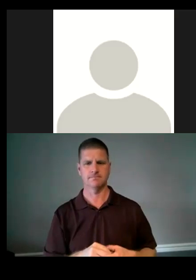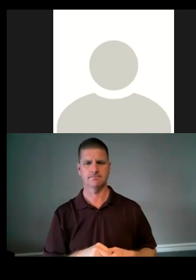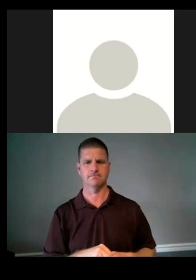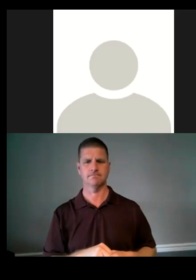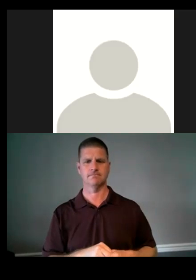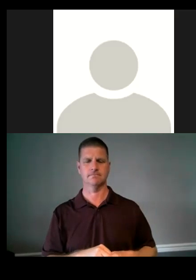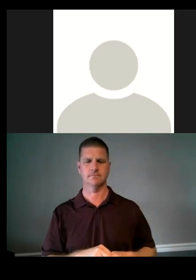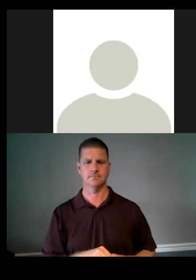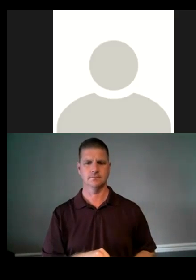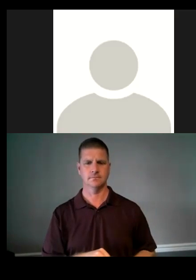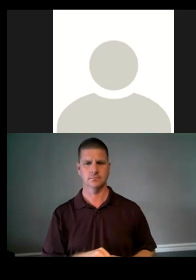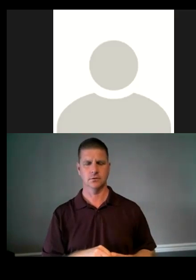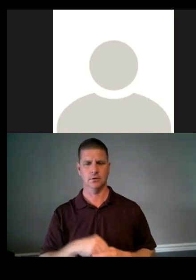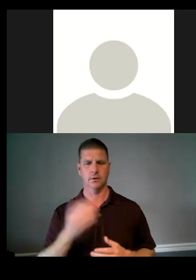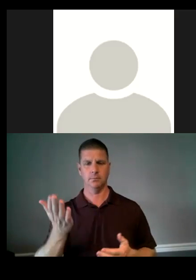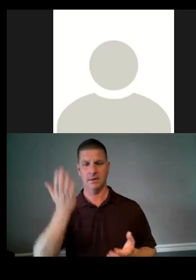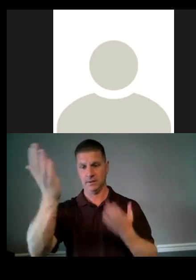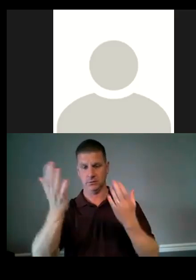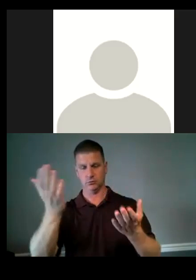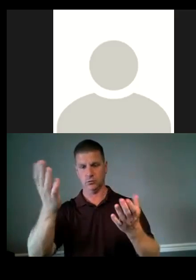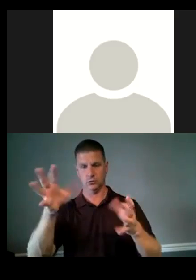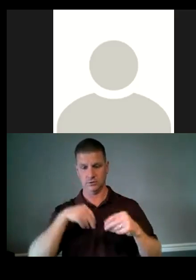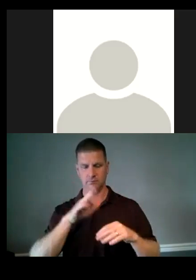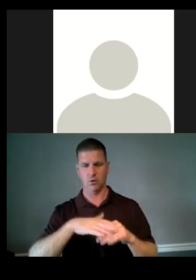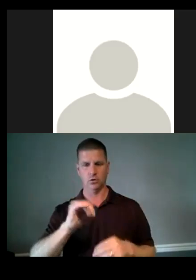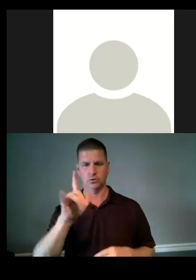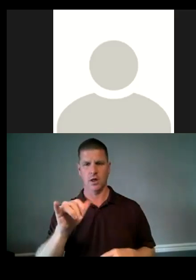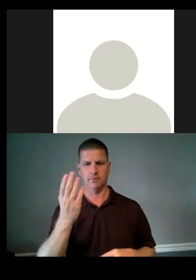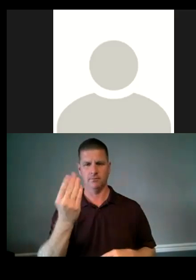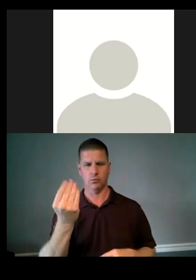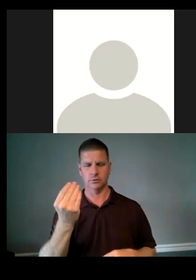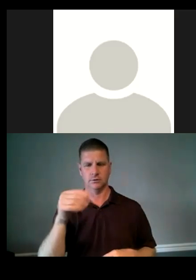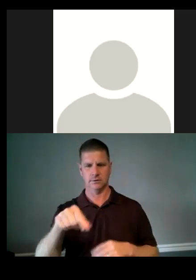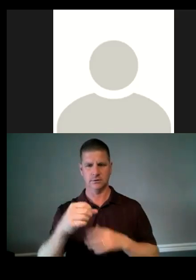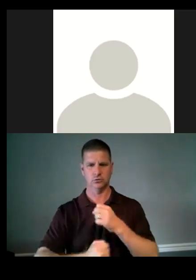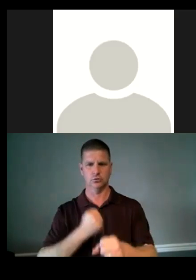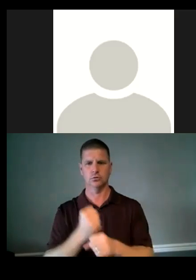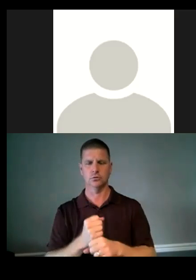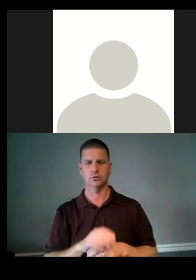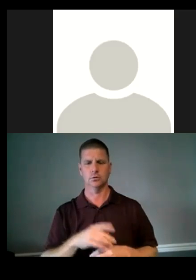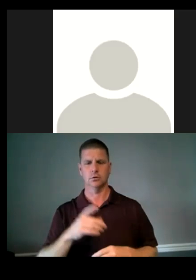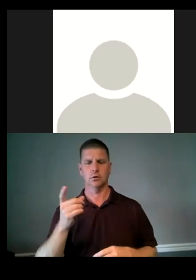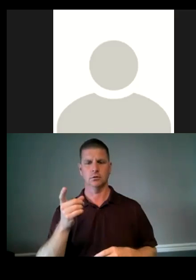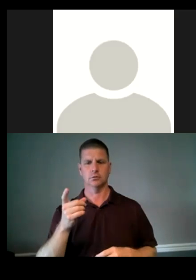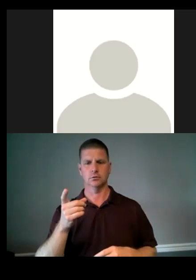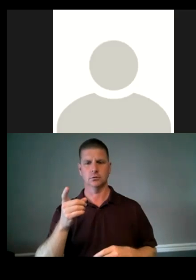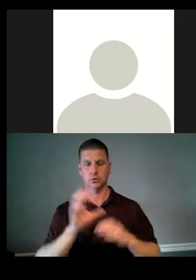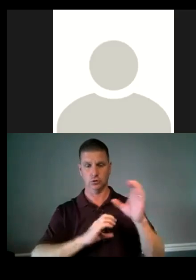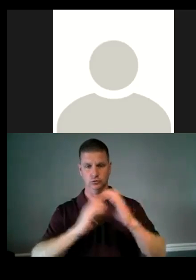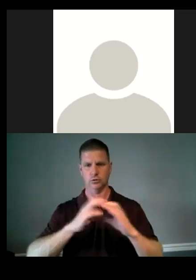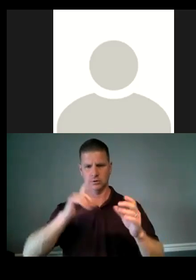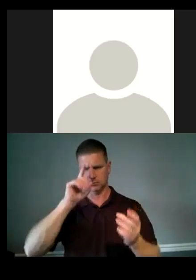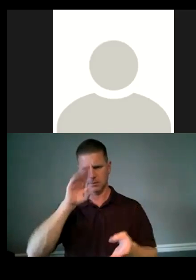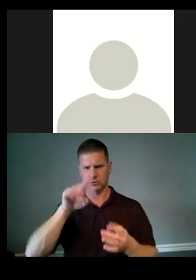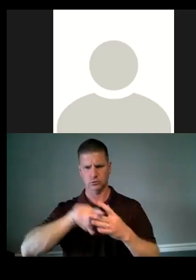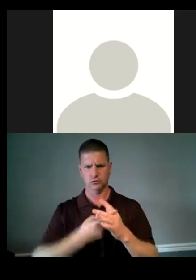Uh, bids were received on July 14th of this year. Uh, construction, construction is expected